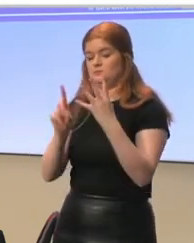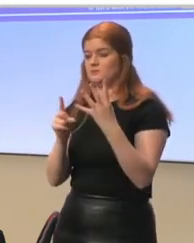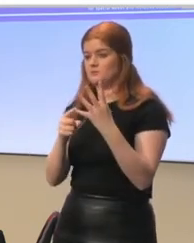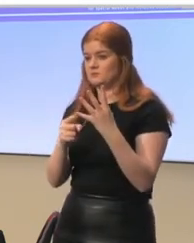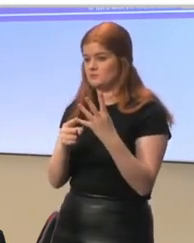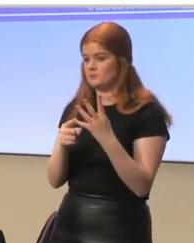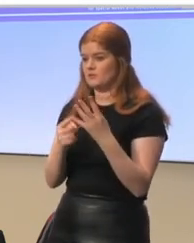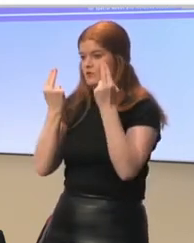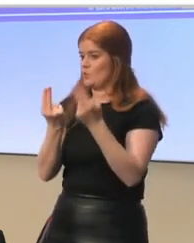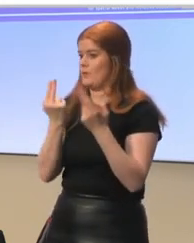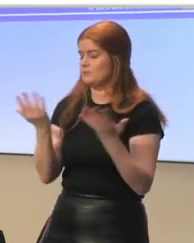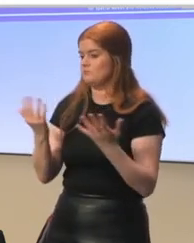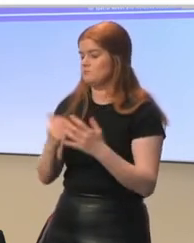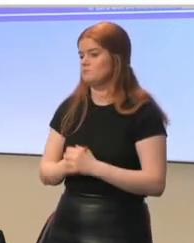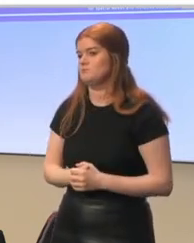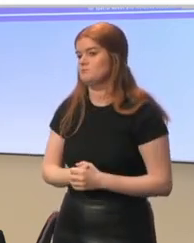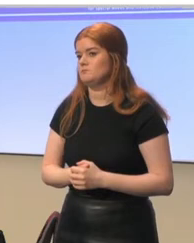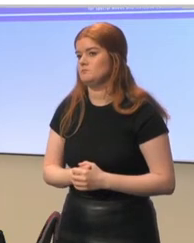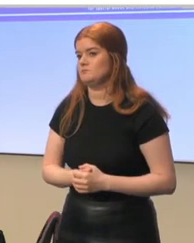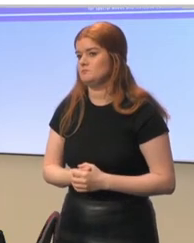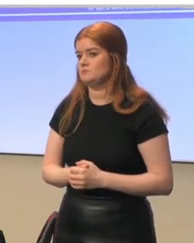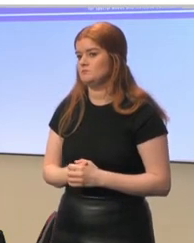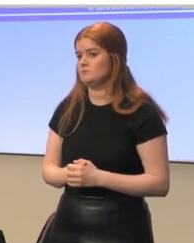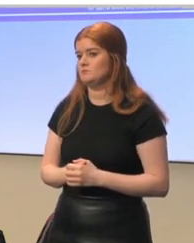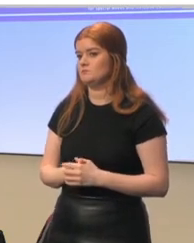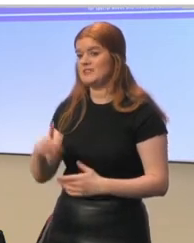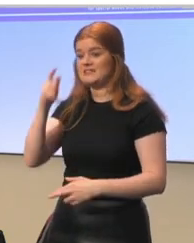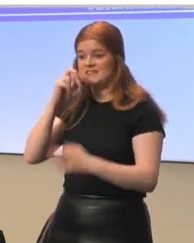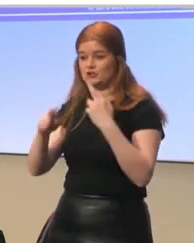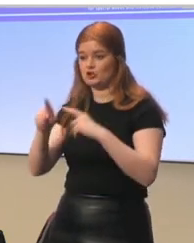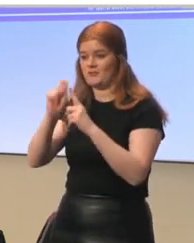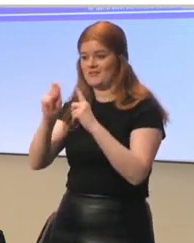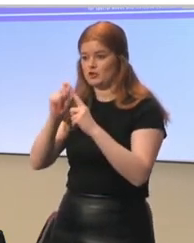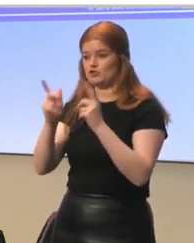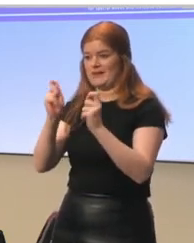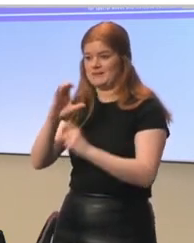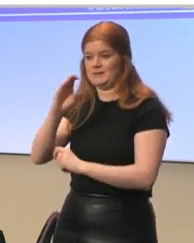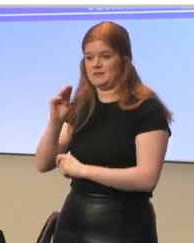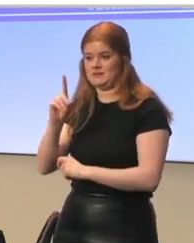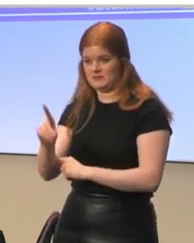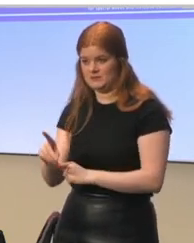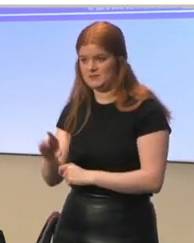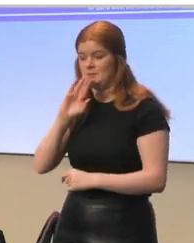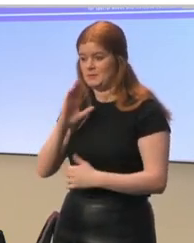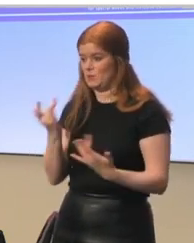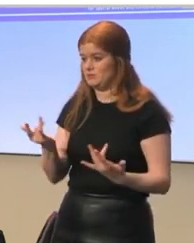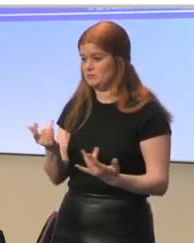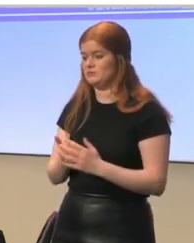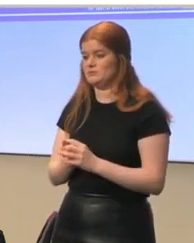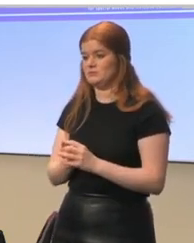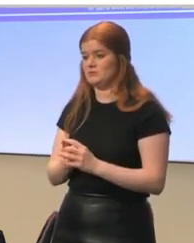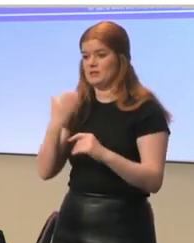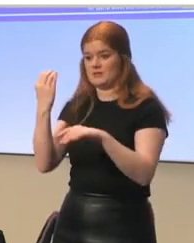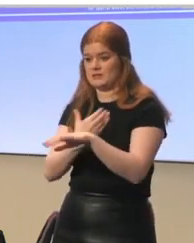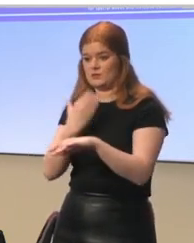requirement in our key principle is teacher professional training. That means that the